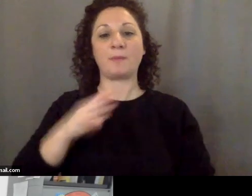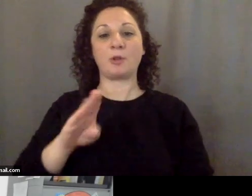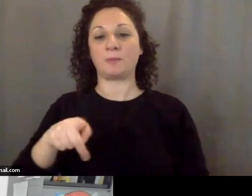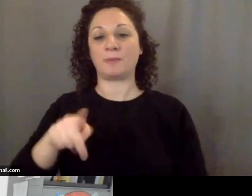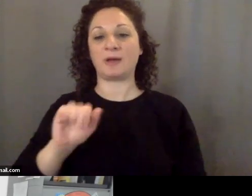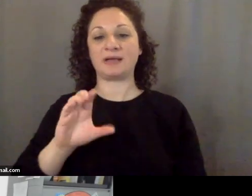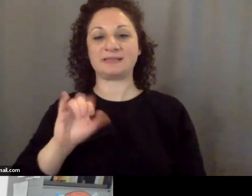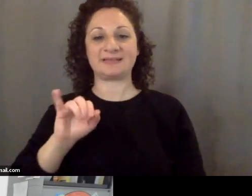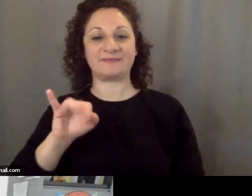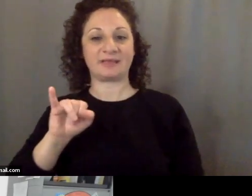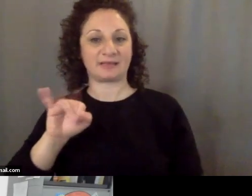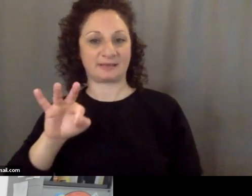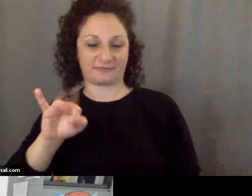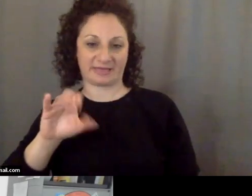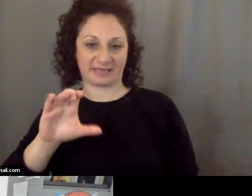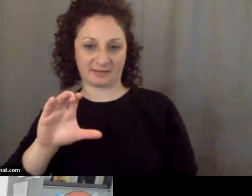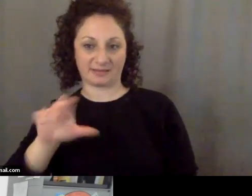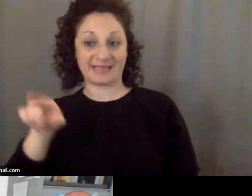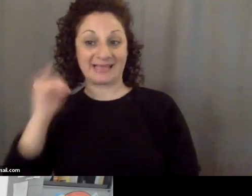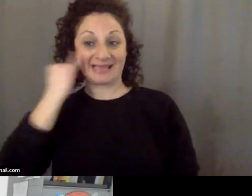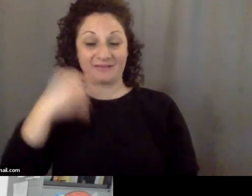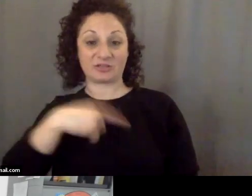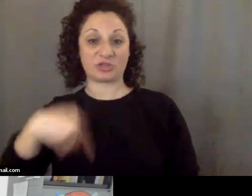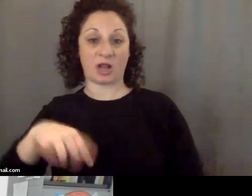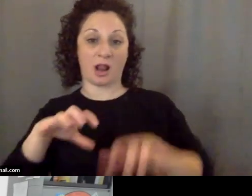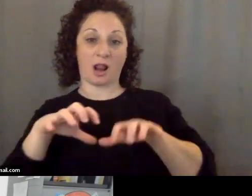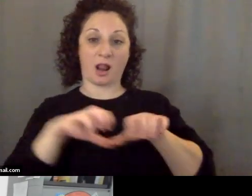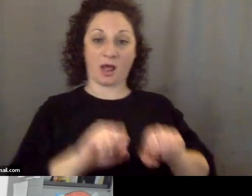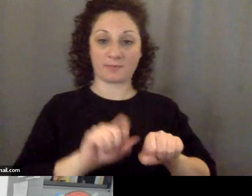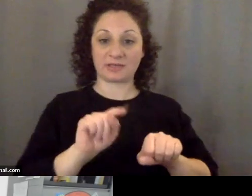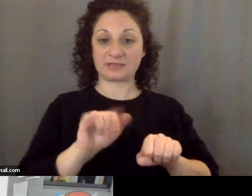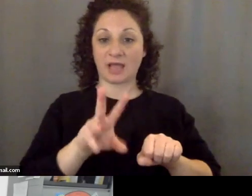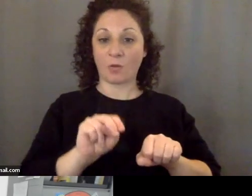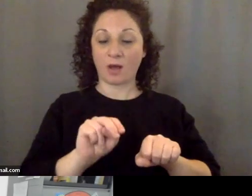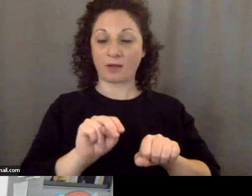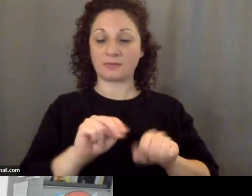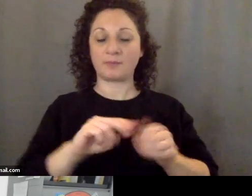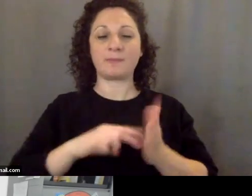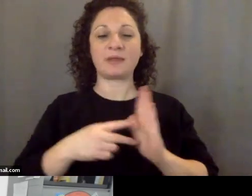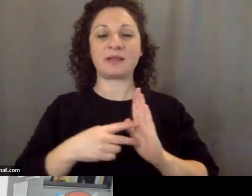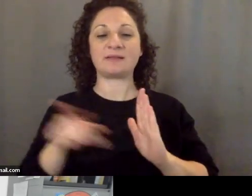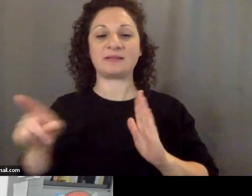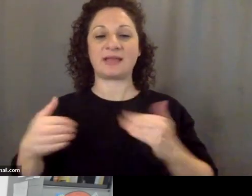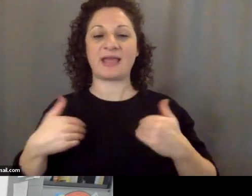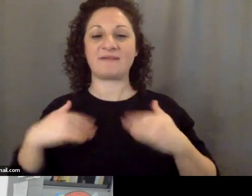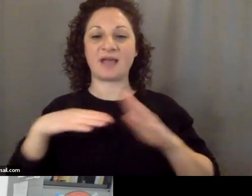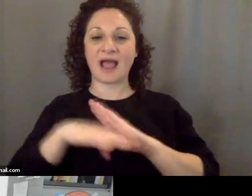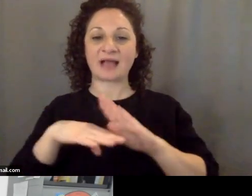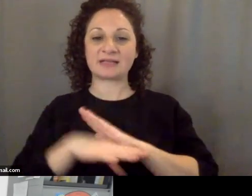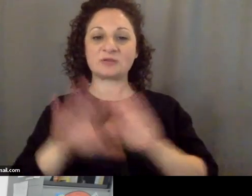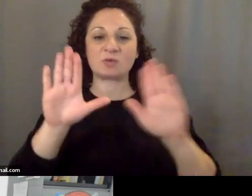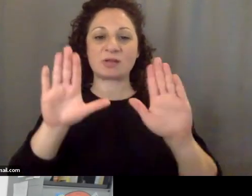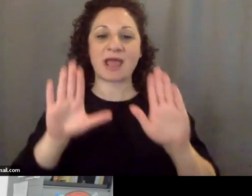Taiwan then we would among other things get access to a really excellent Taiwanese